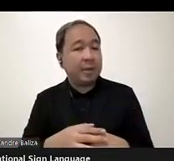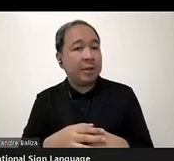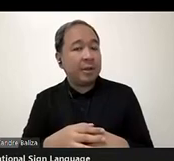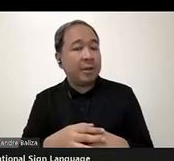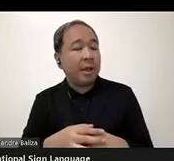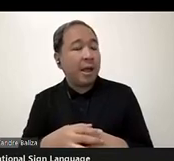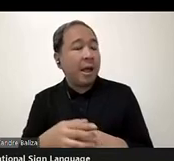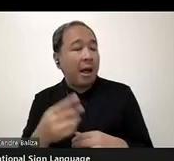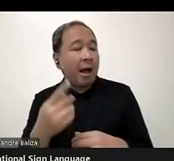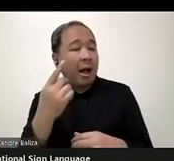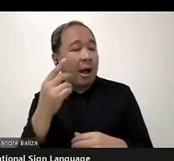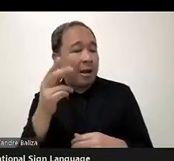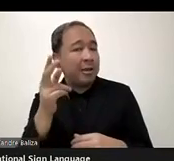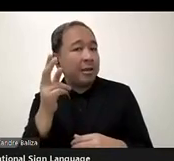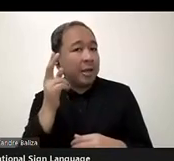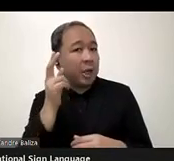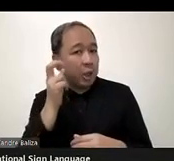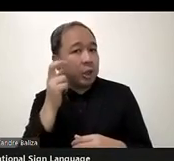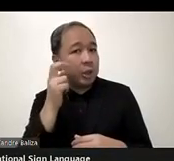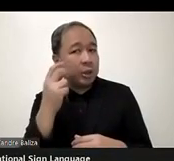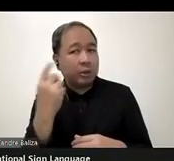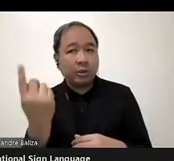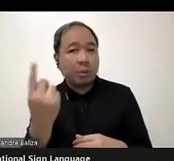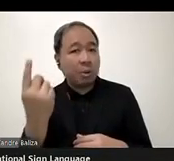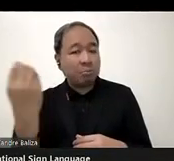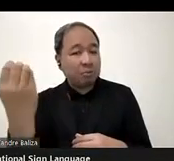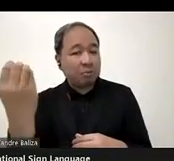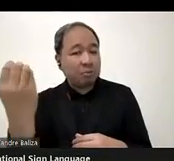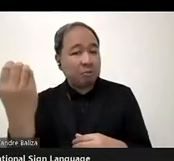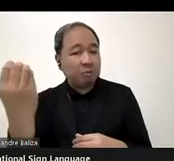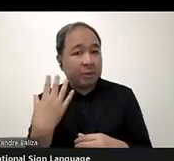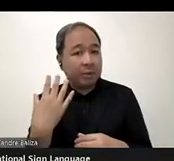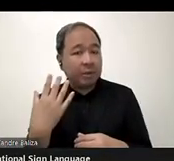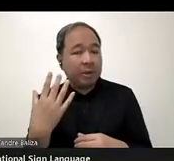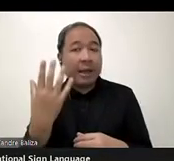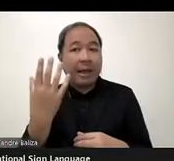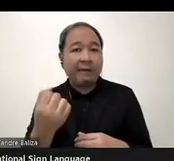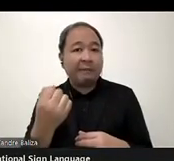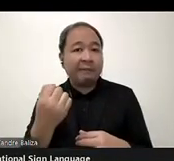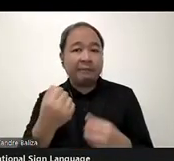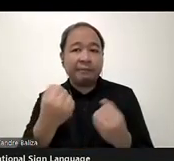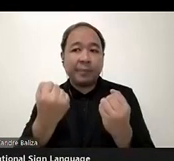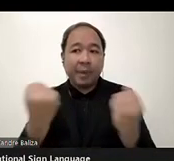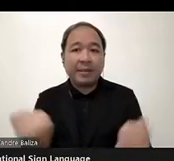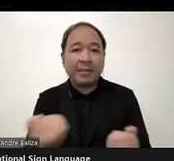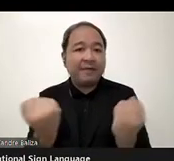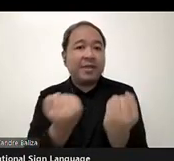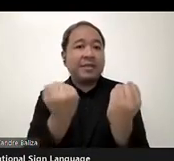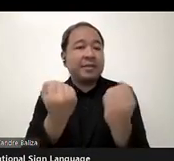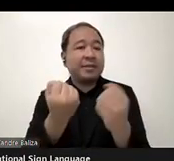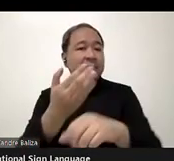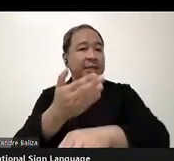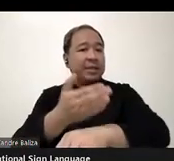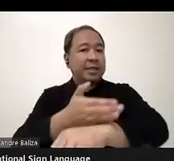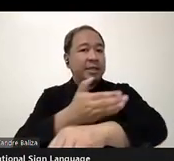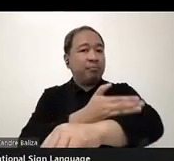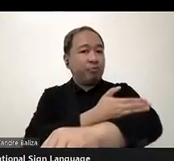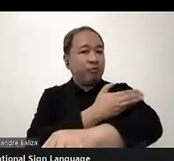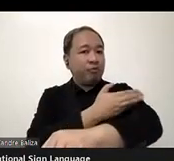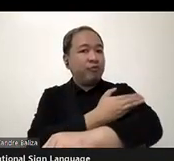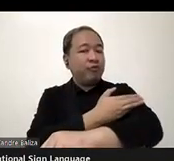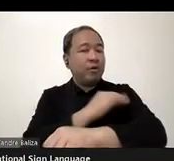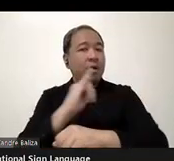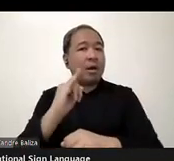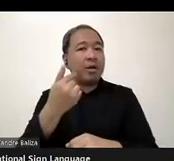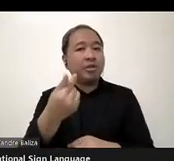someone said that the, uh, activities improve IGF in terms of